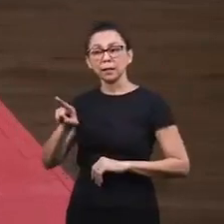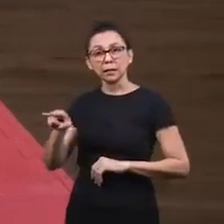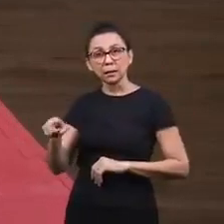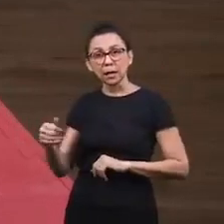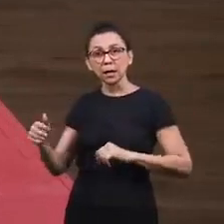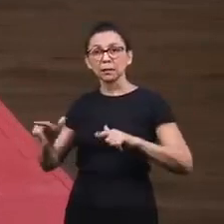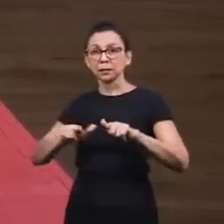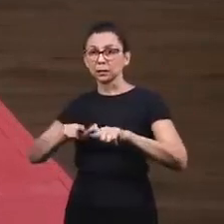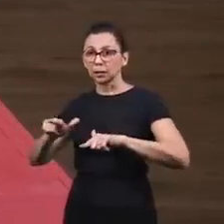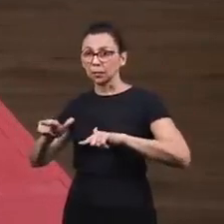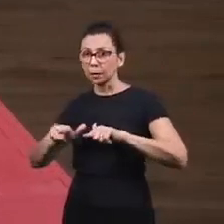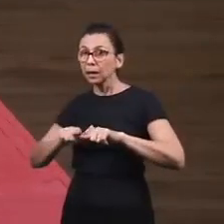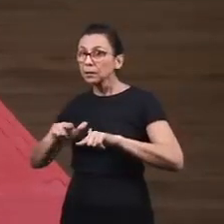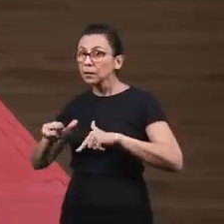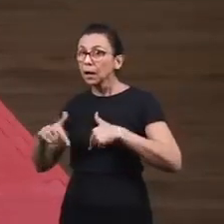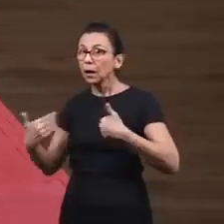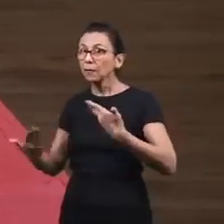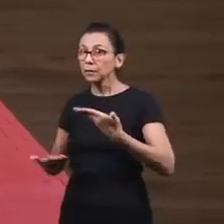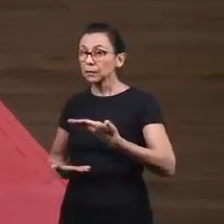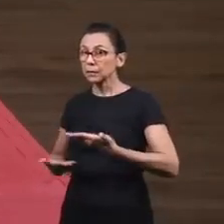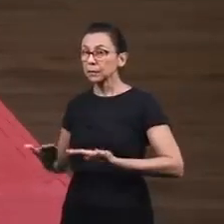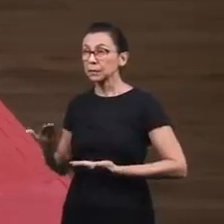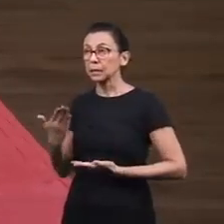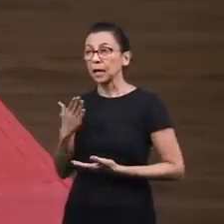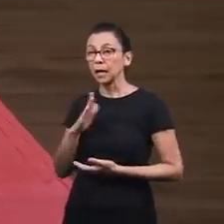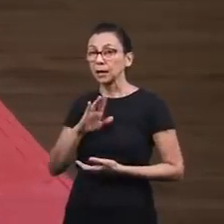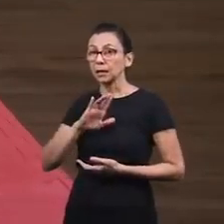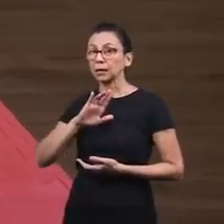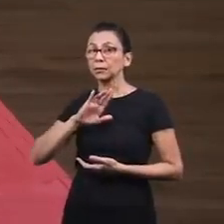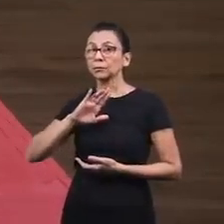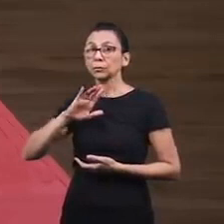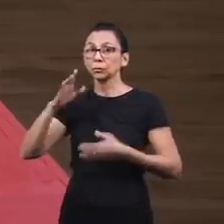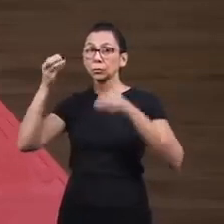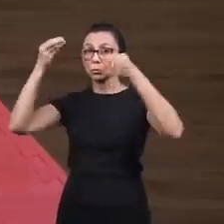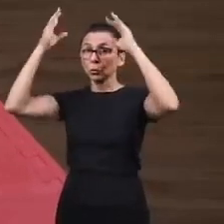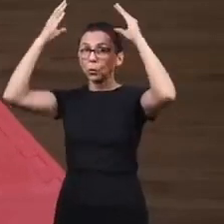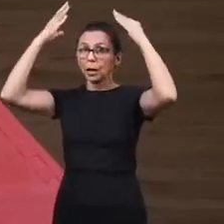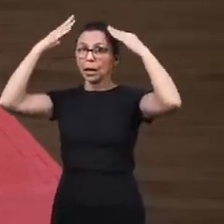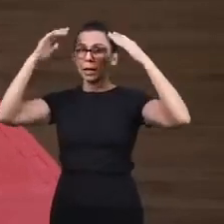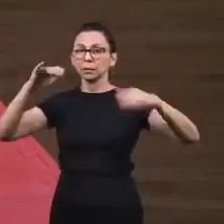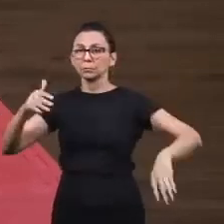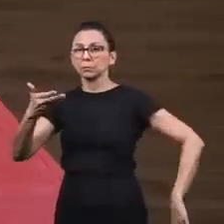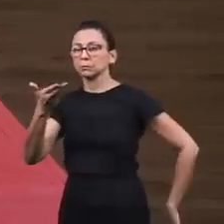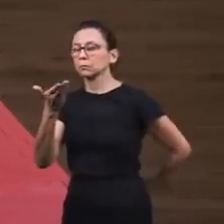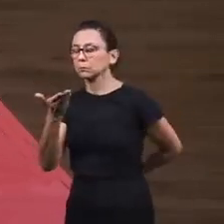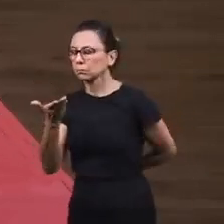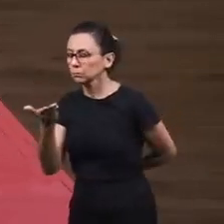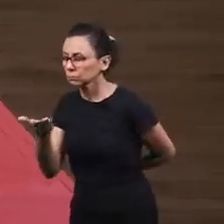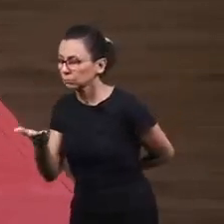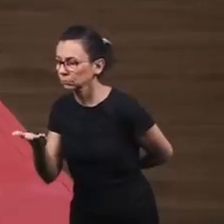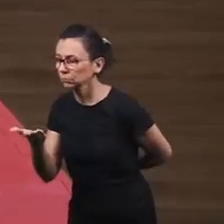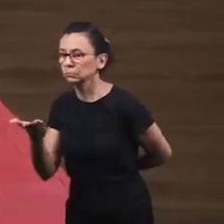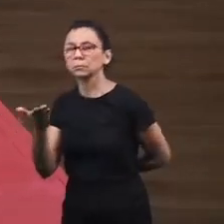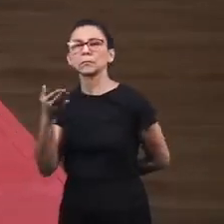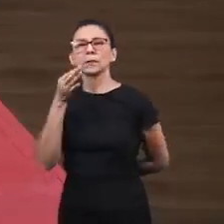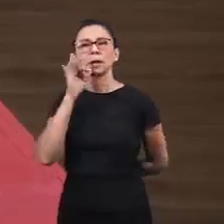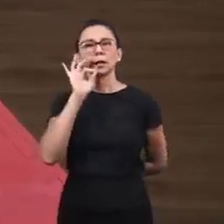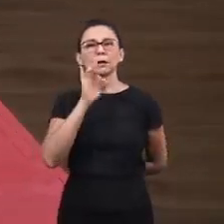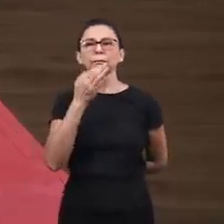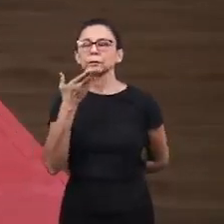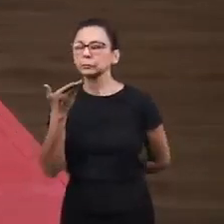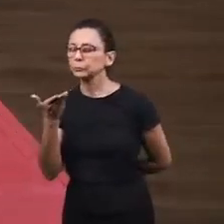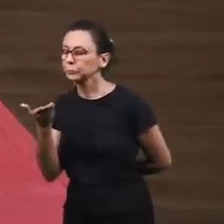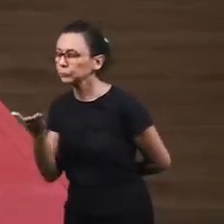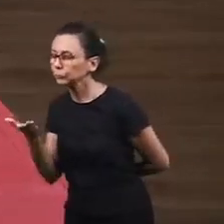Nehemiah, he was the king's cupbearer. He was the person that served the